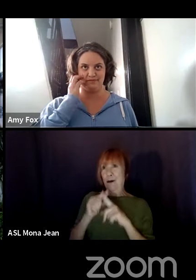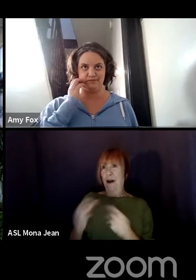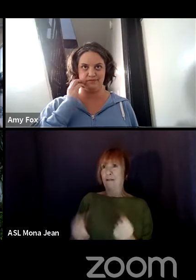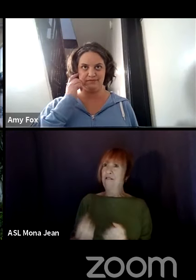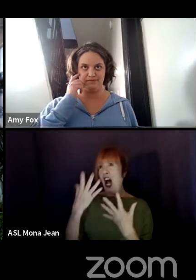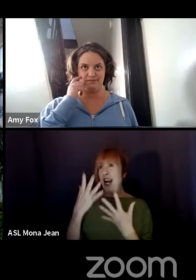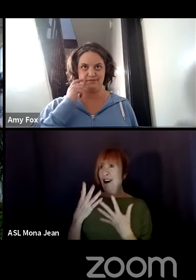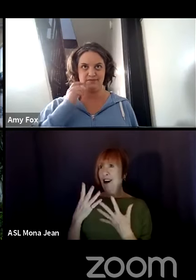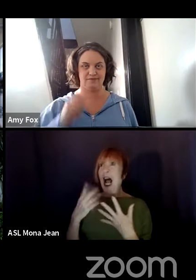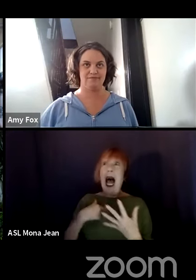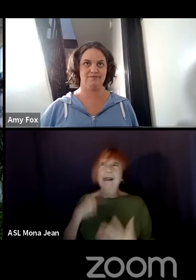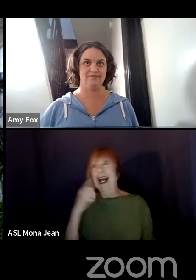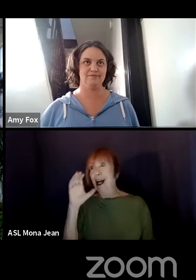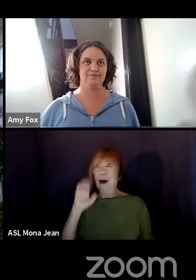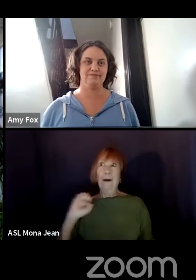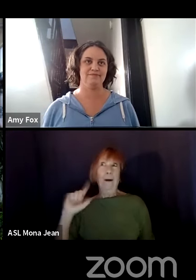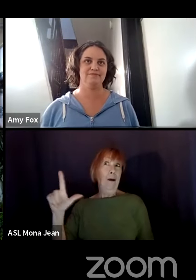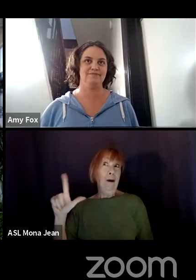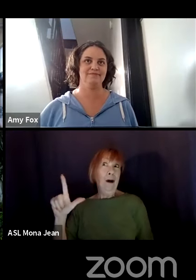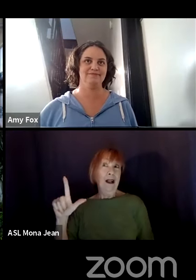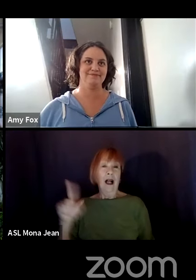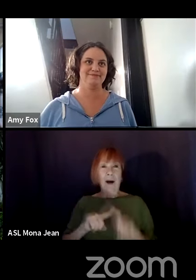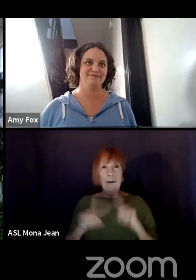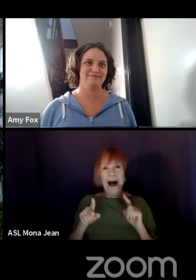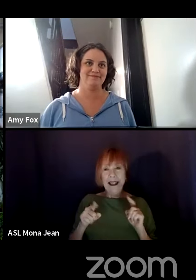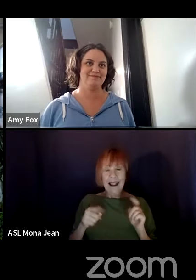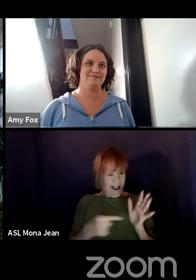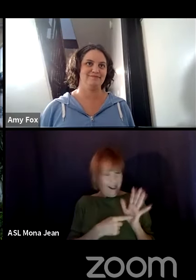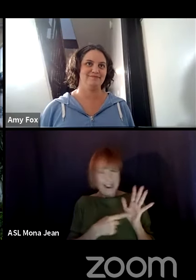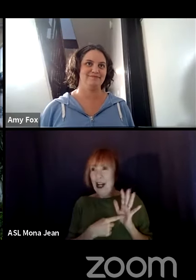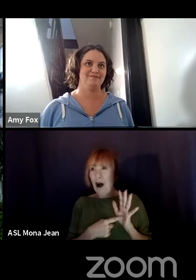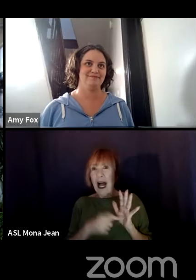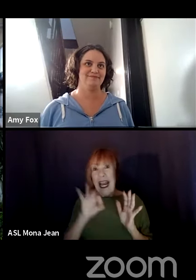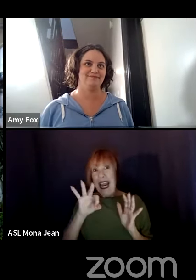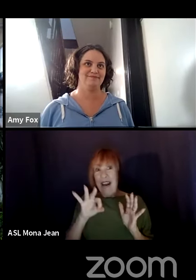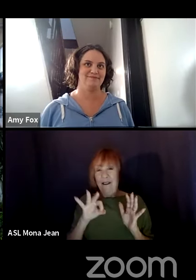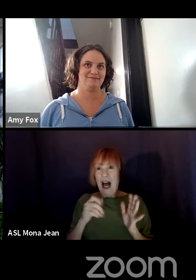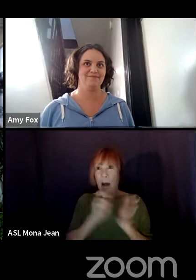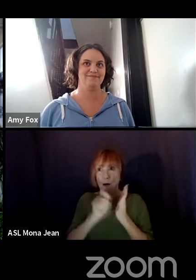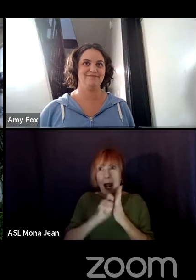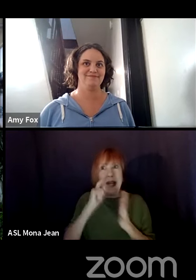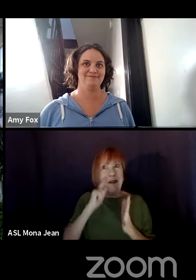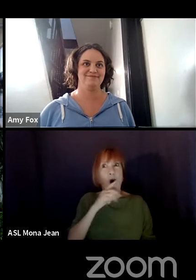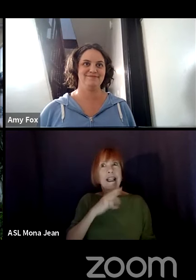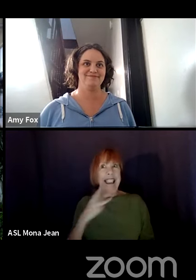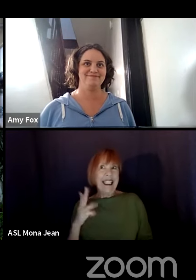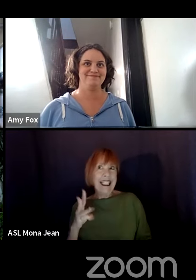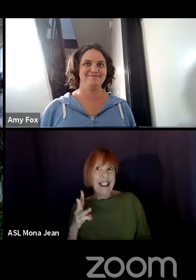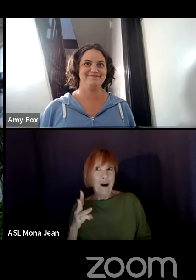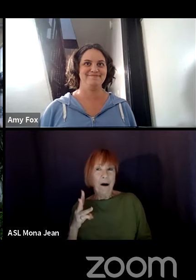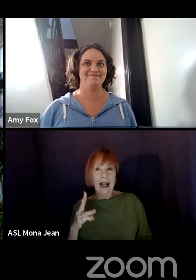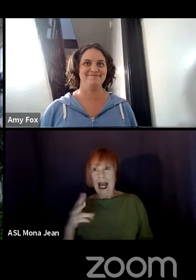but I want, it's a 16 year old kid. So a 16 year old kid says that's fire. So, um,